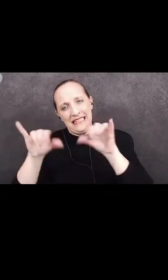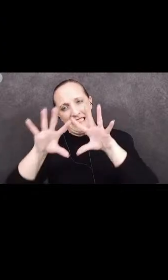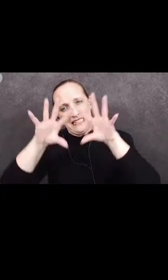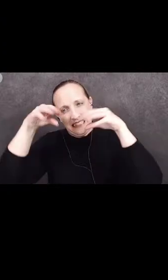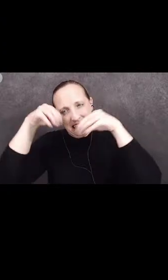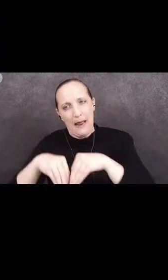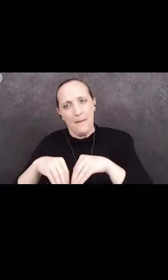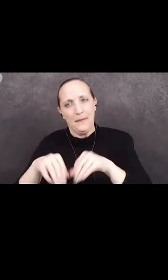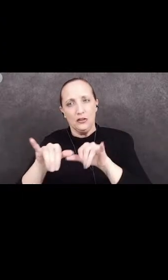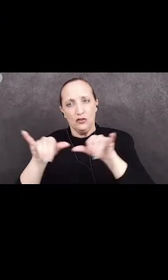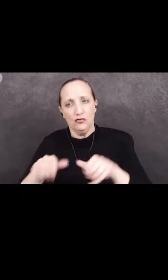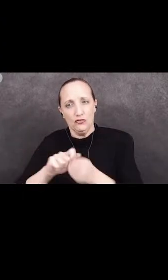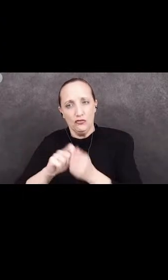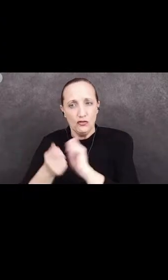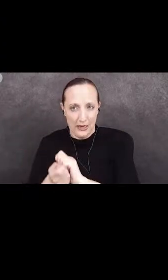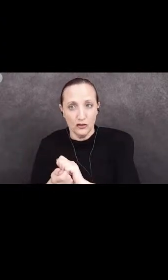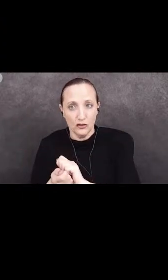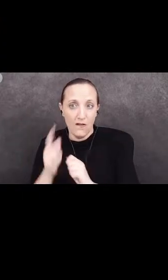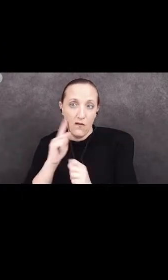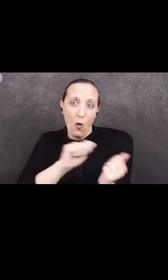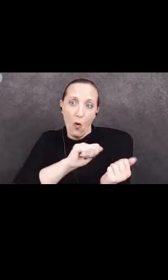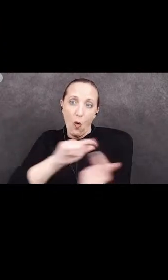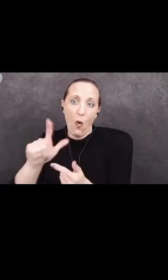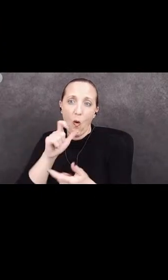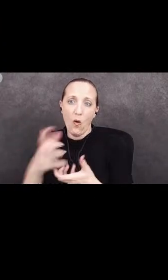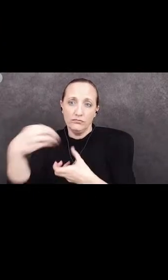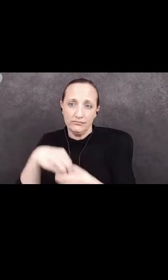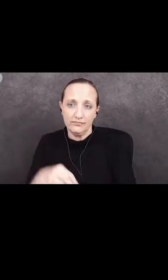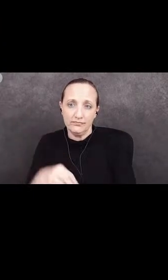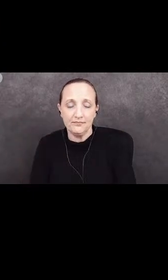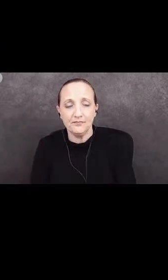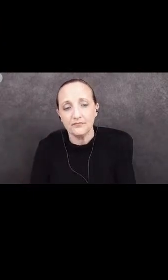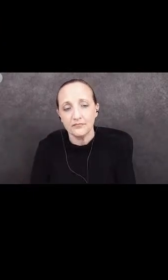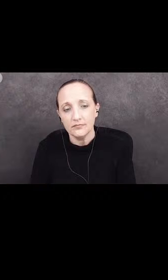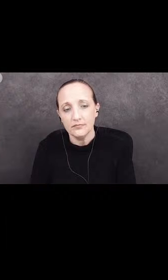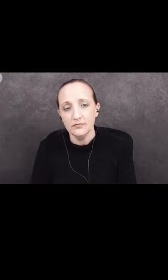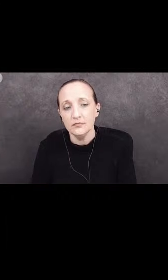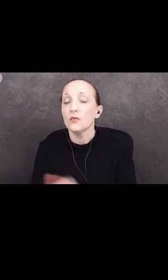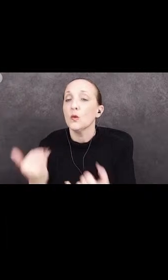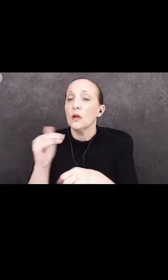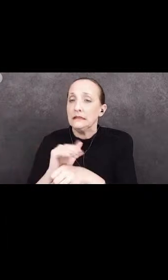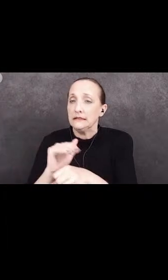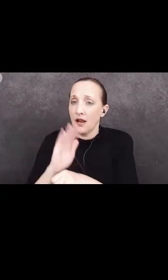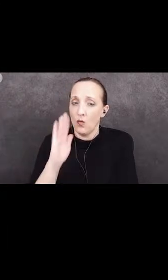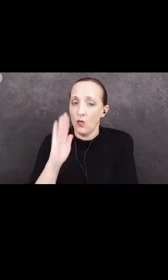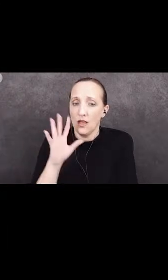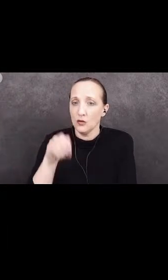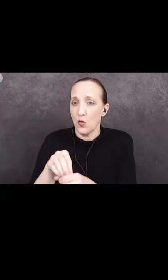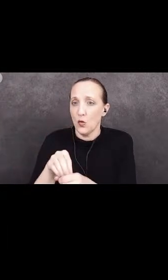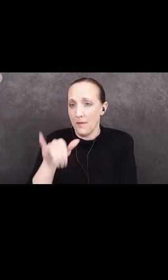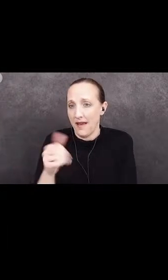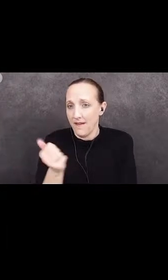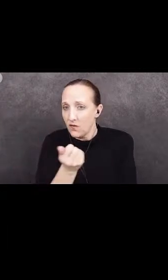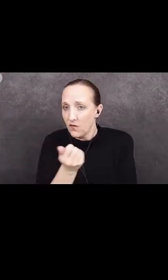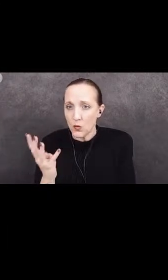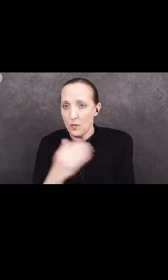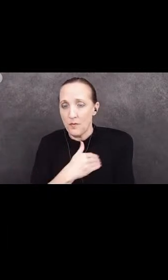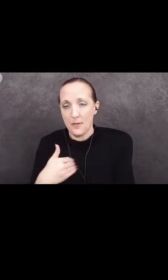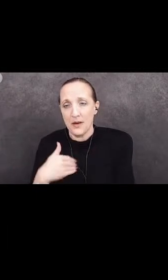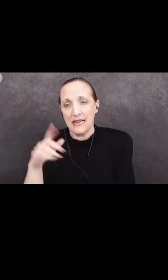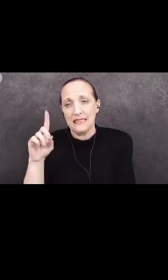stakeholders. So, tonight, I will be joined by a few members of the DSDP team,